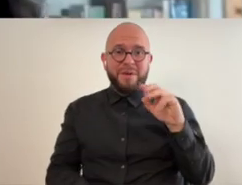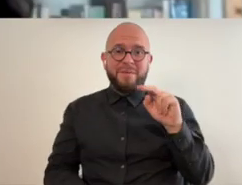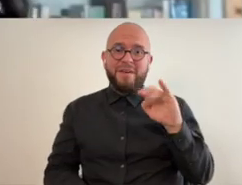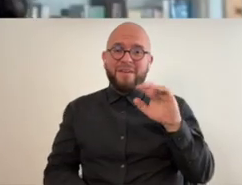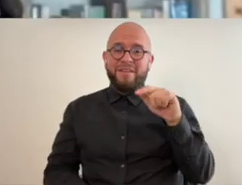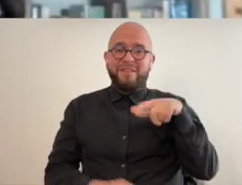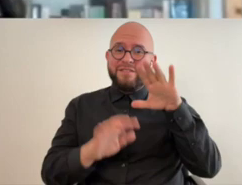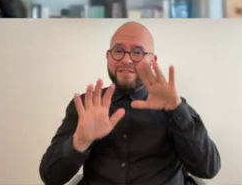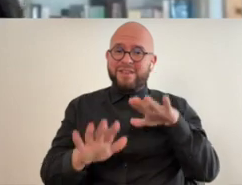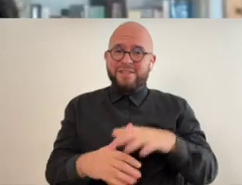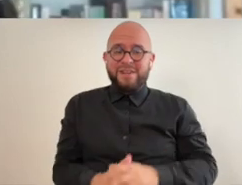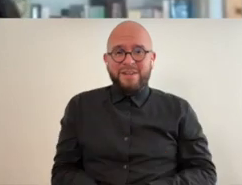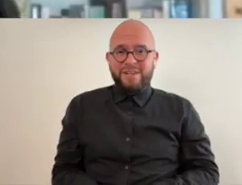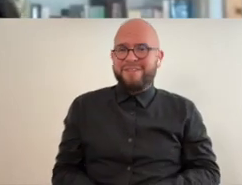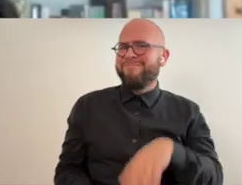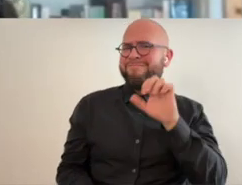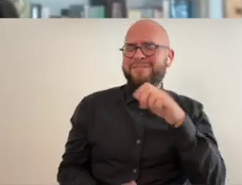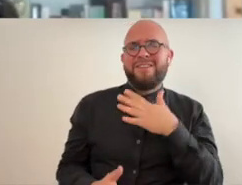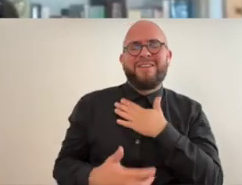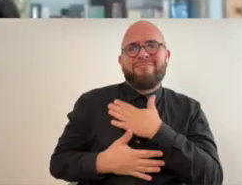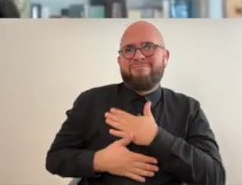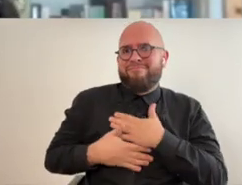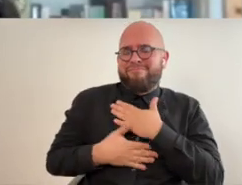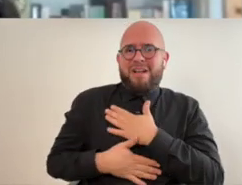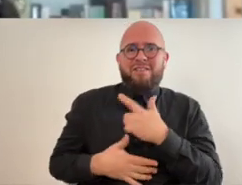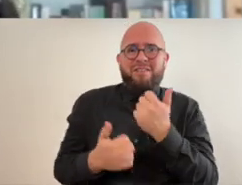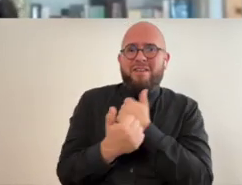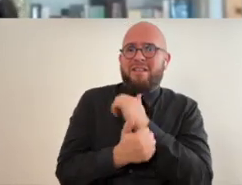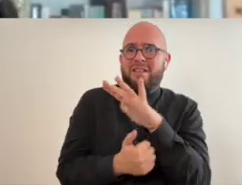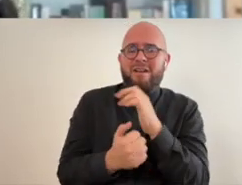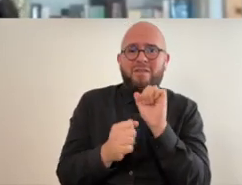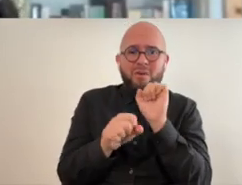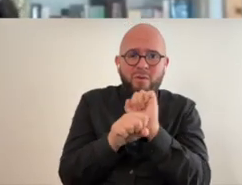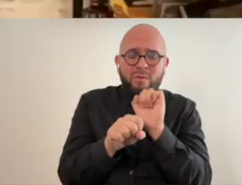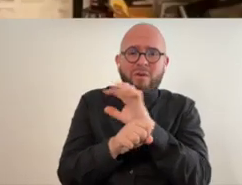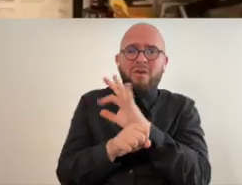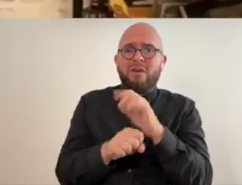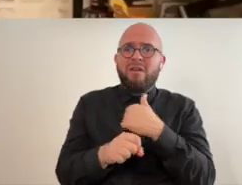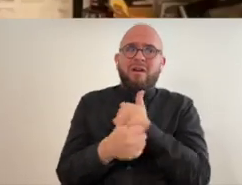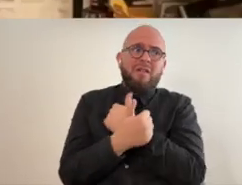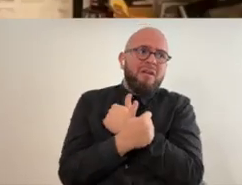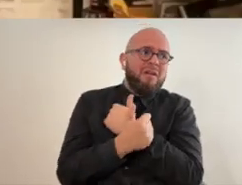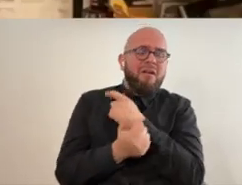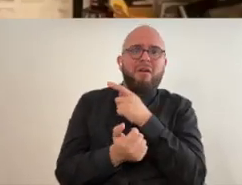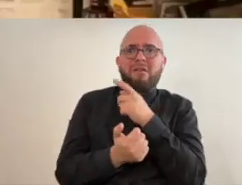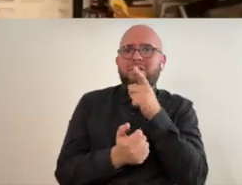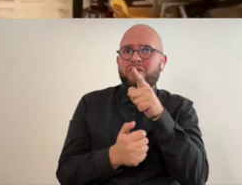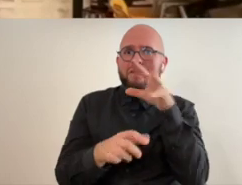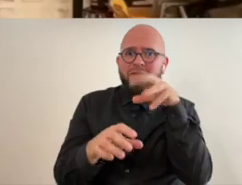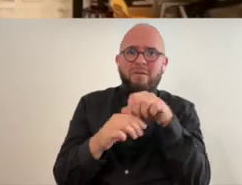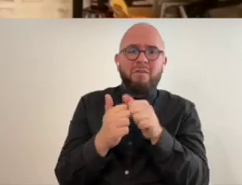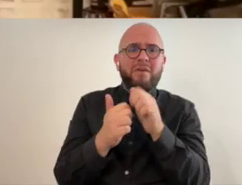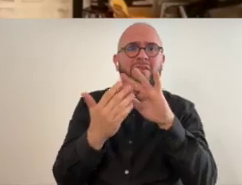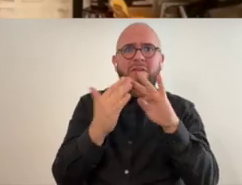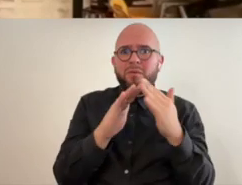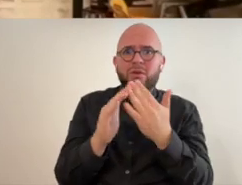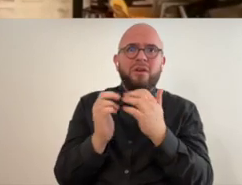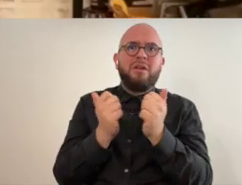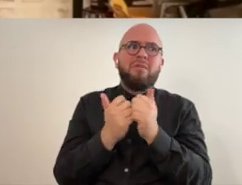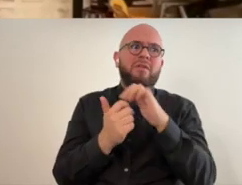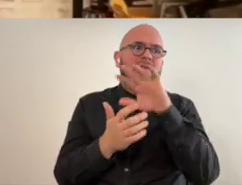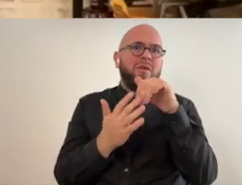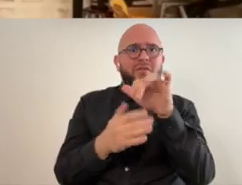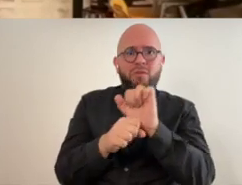hello and welcome thanks so much for coming in monica this is awesome this is my pleasure i love the work that you do and that you